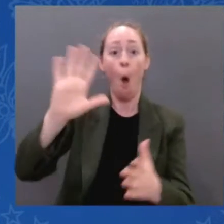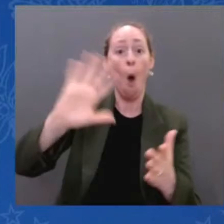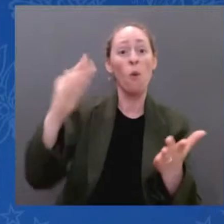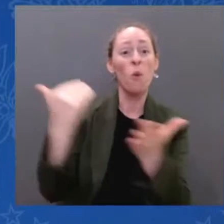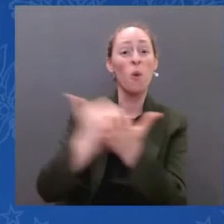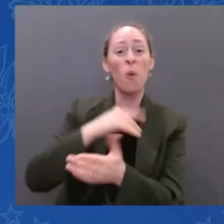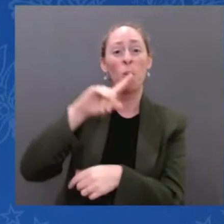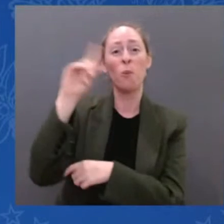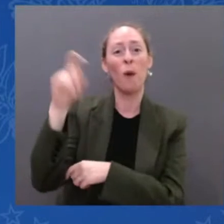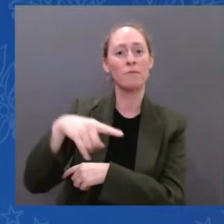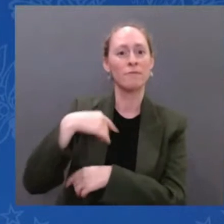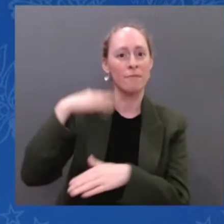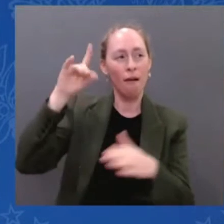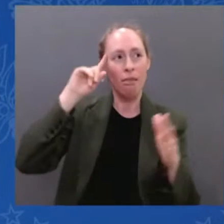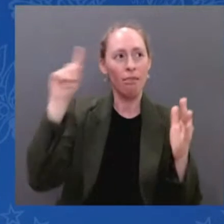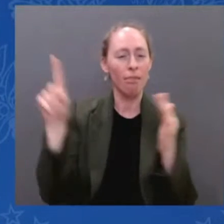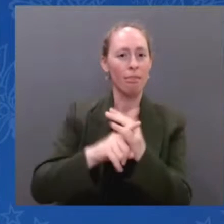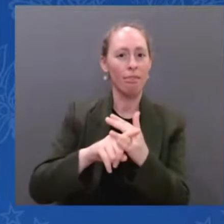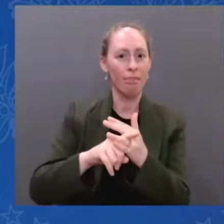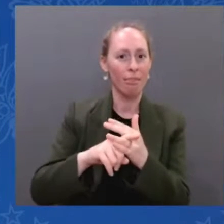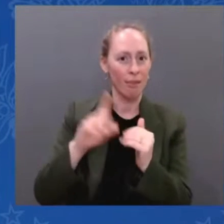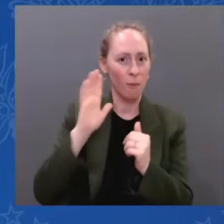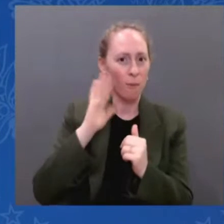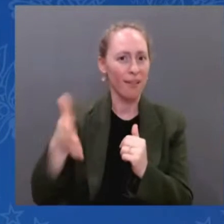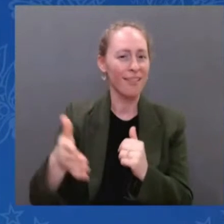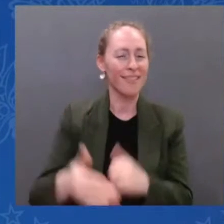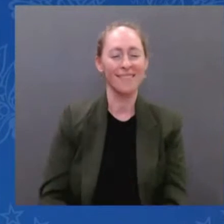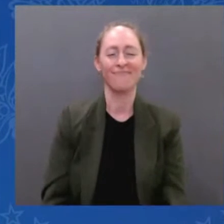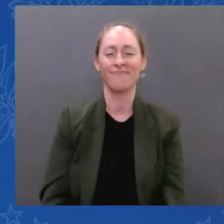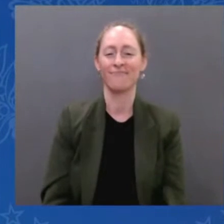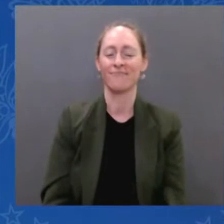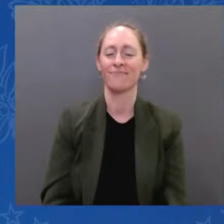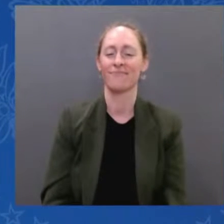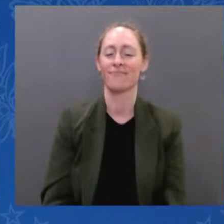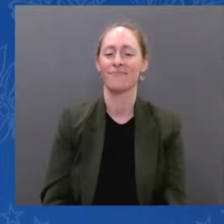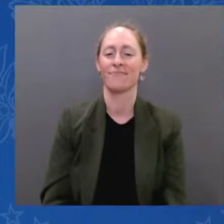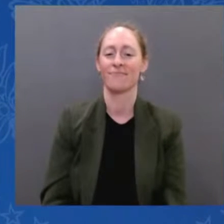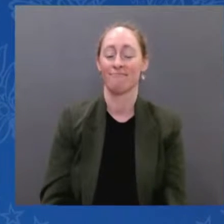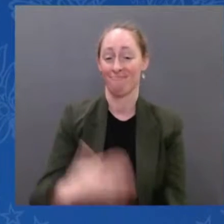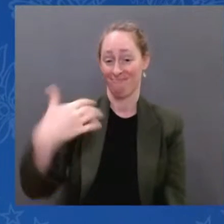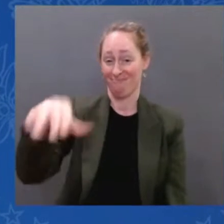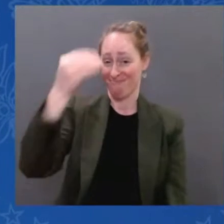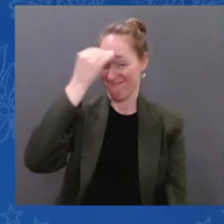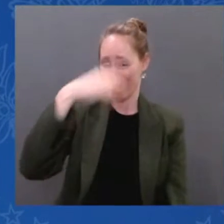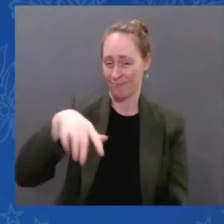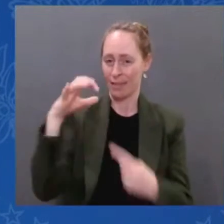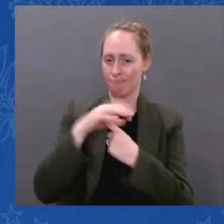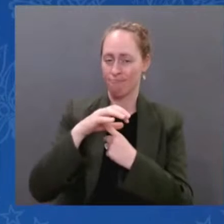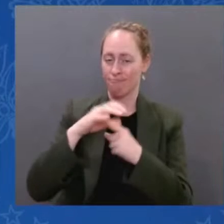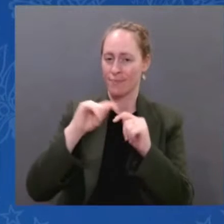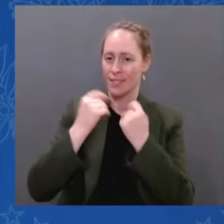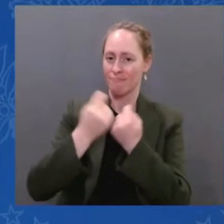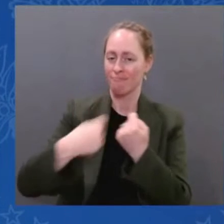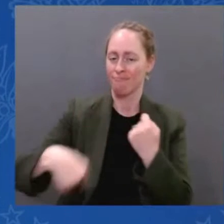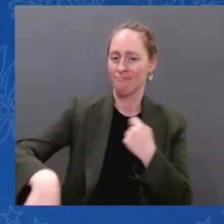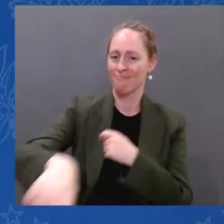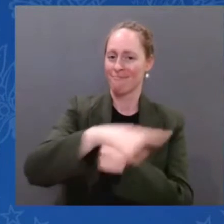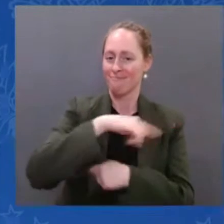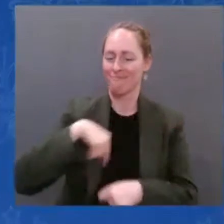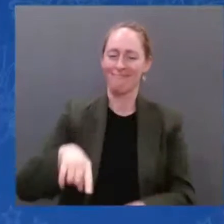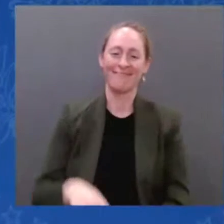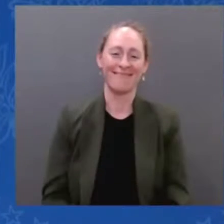team that's out here. Part of that team led by Thomas Zurbuchen,